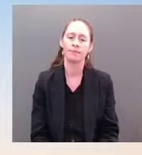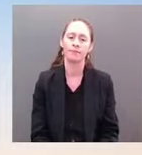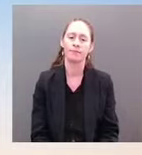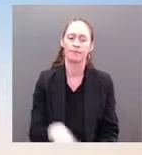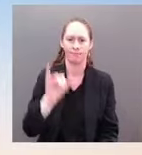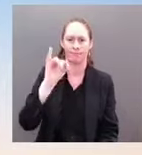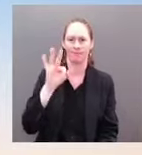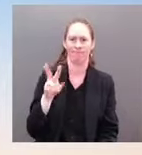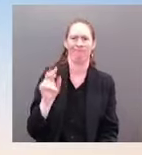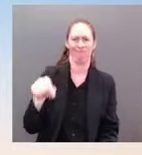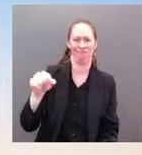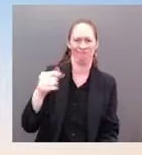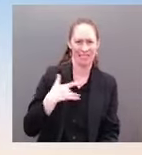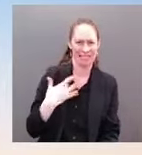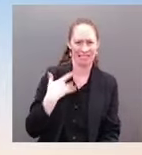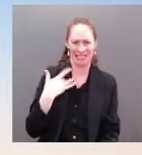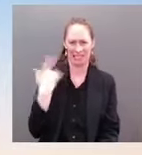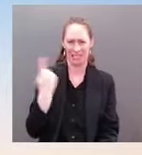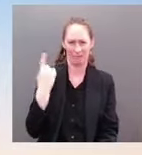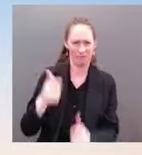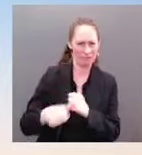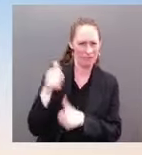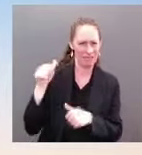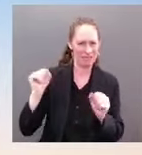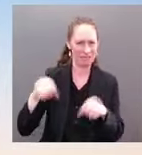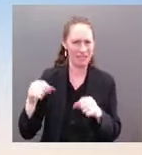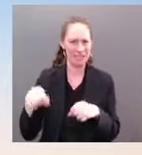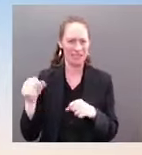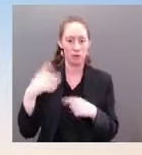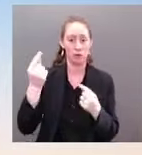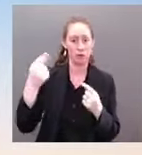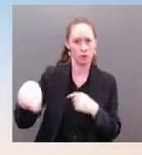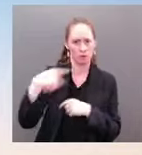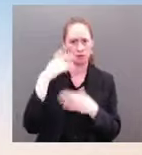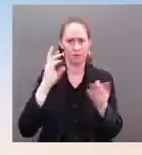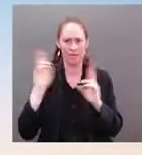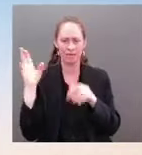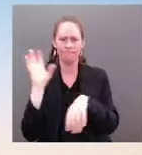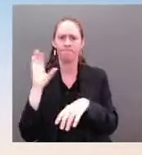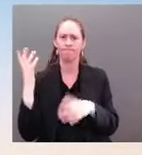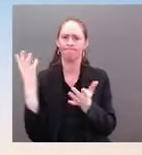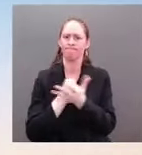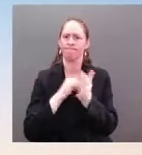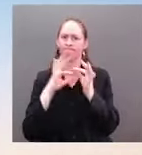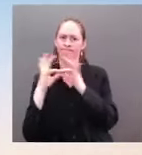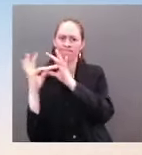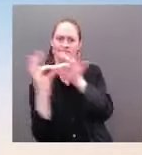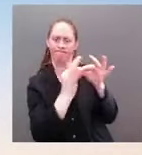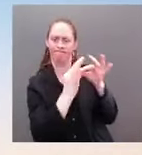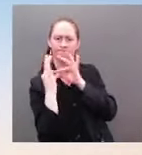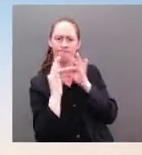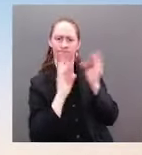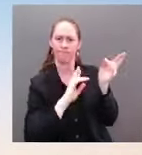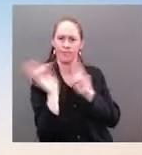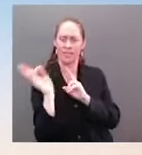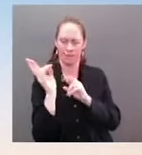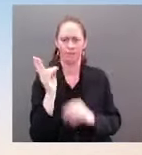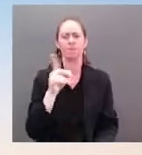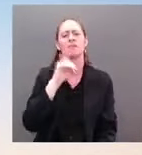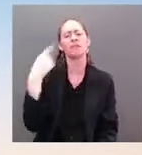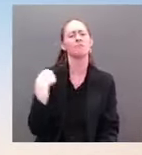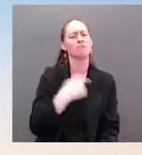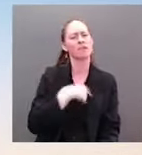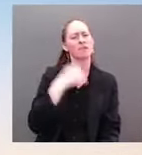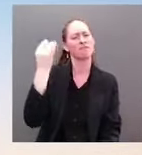Bottom line, this is about us. The work we need to do to lock our digital doors and to put the country in the best